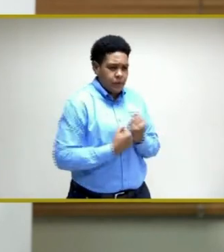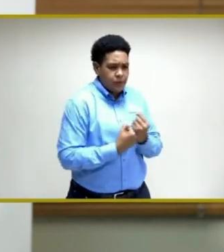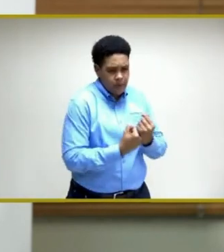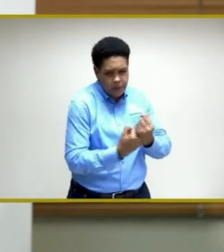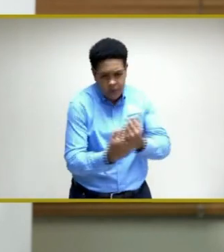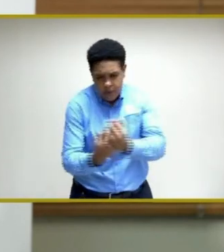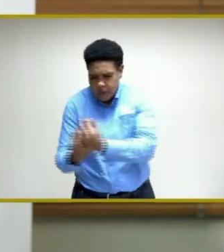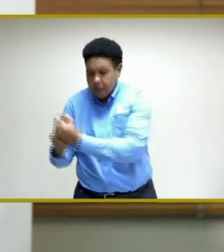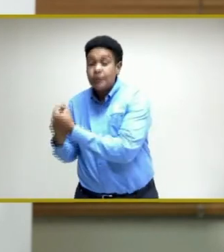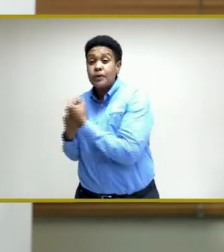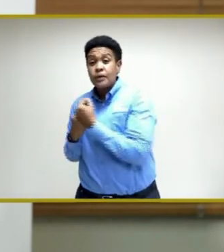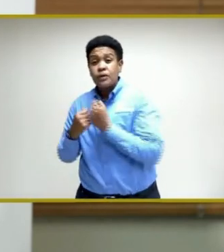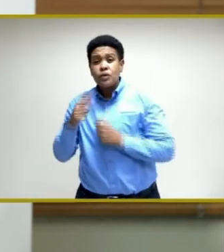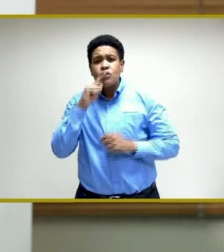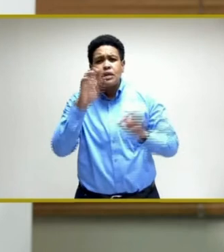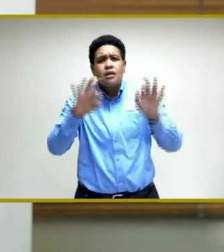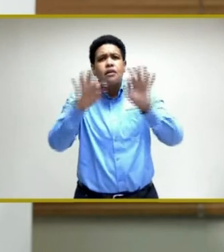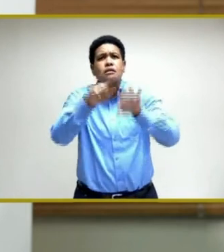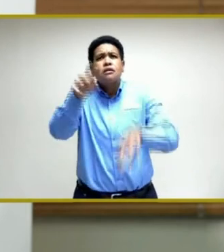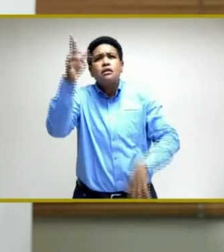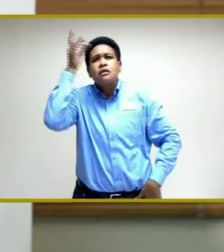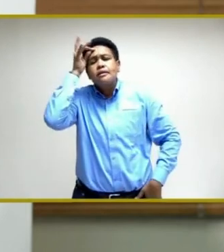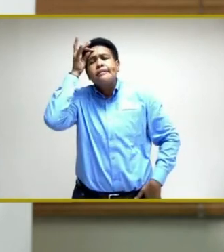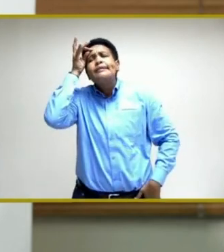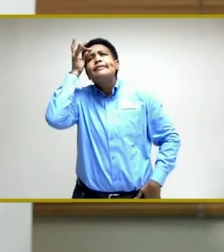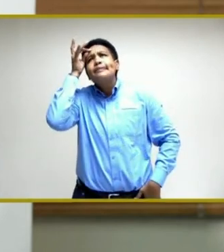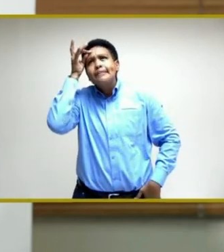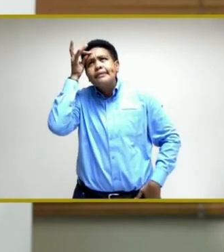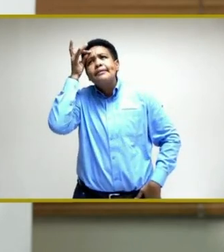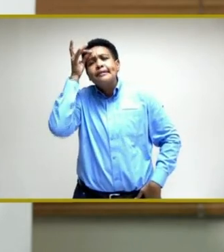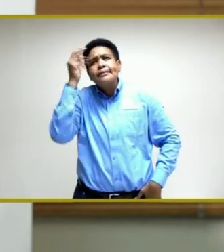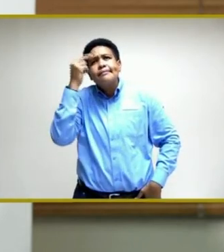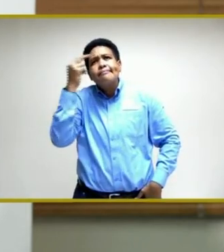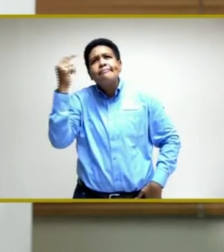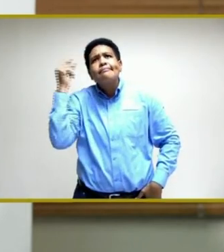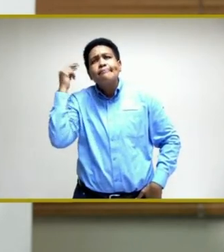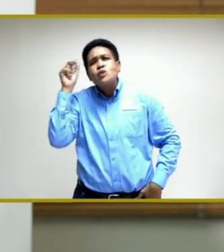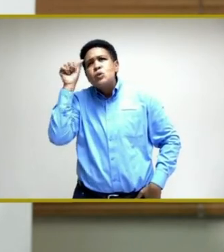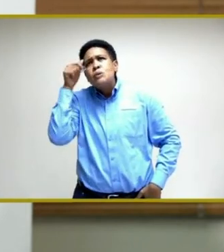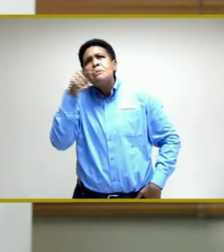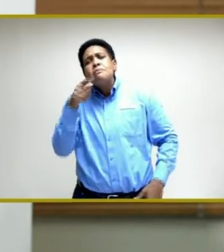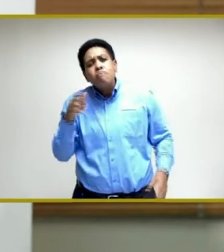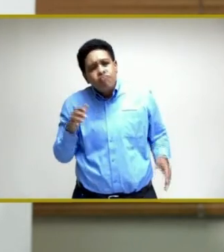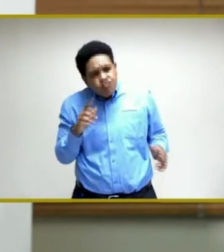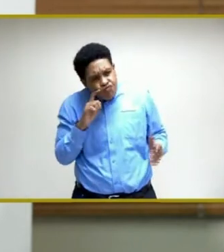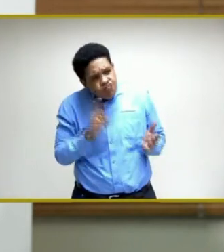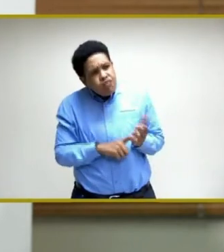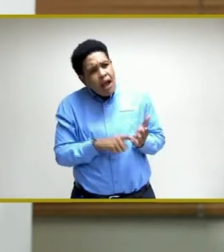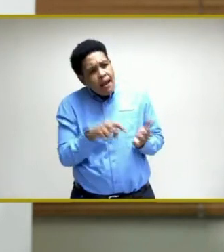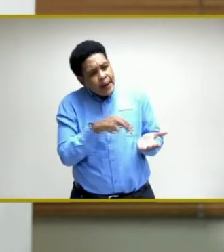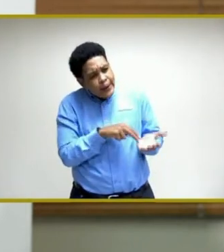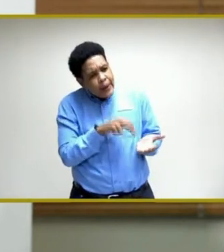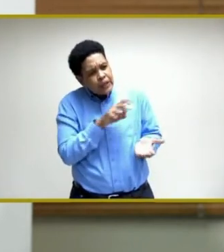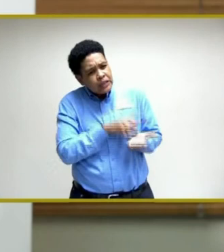always remind ourselves of that, and to recognize them, encourage them, motivate them,